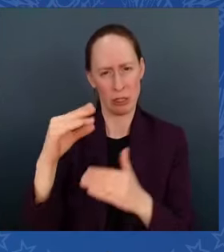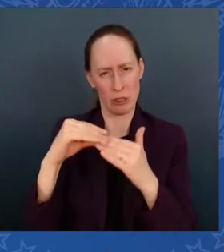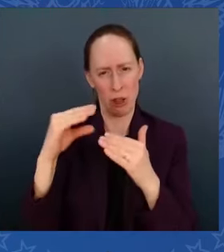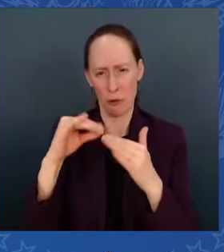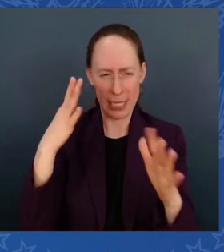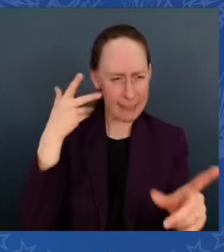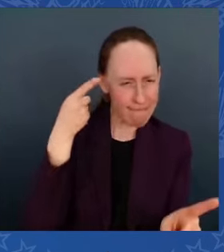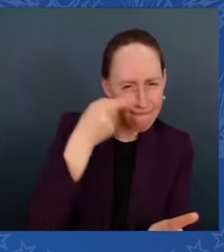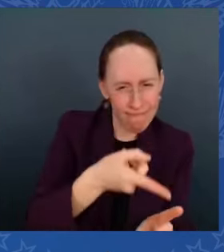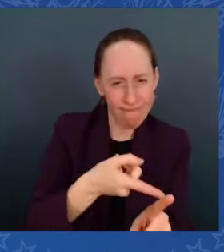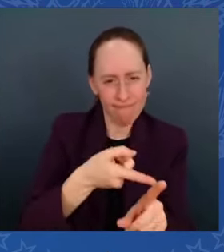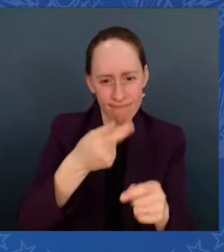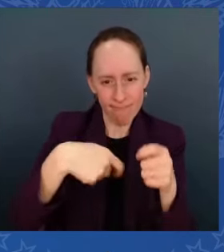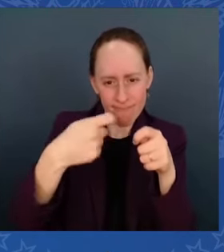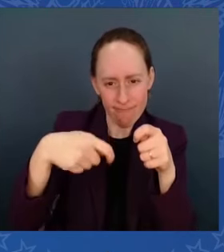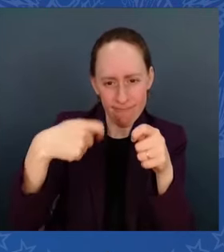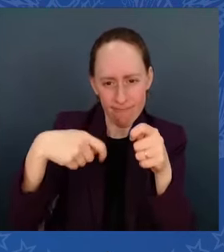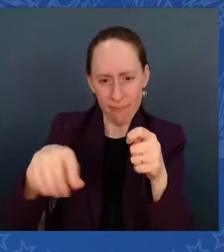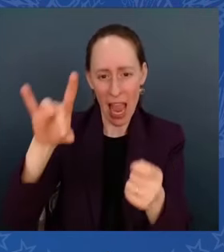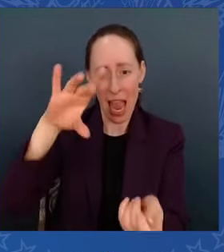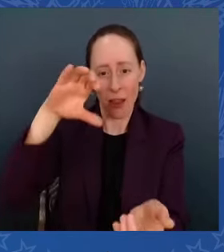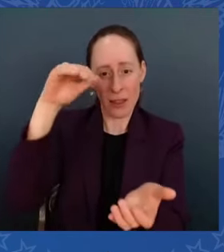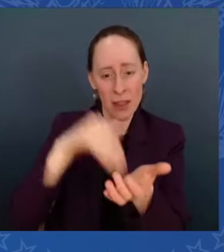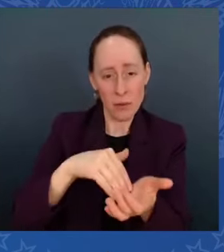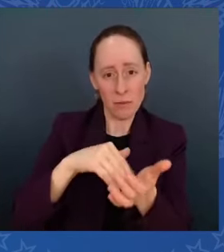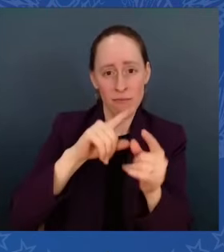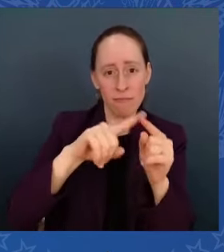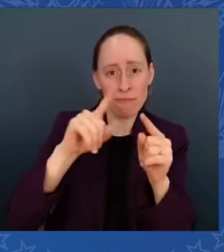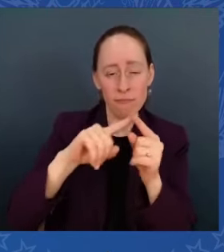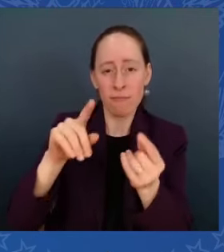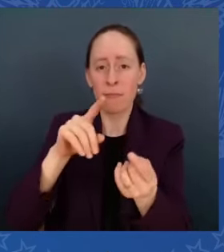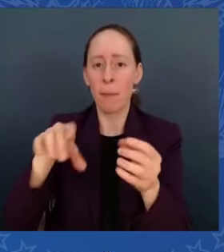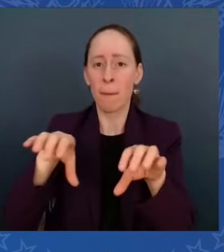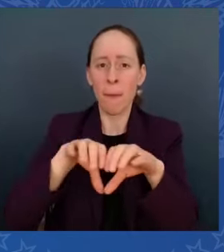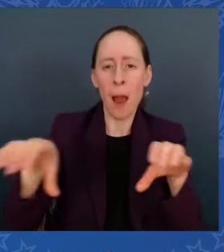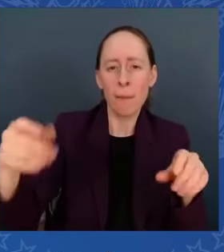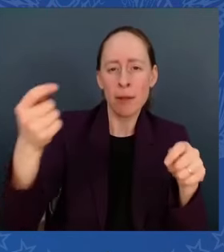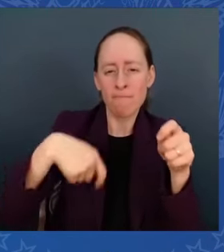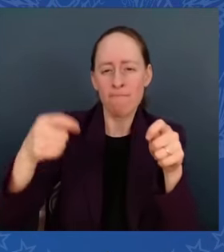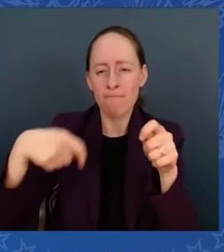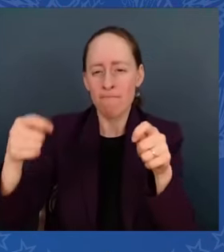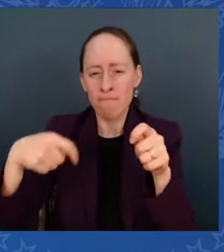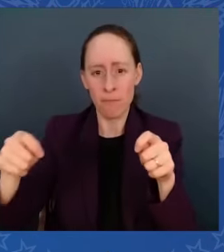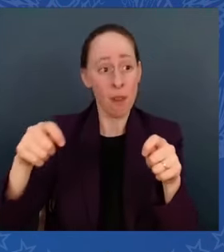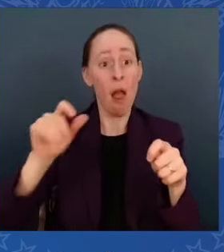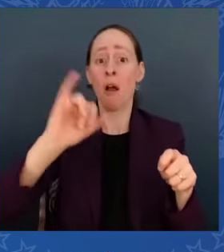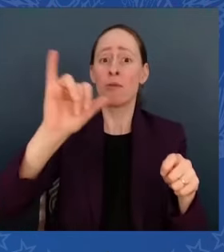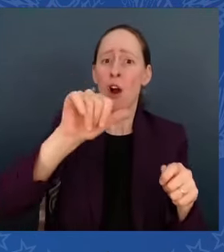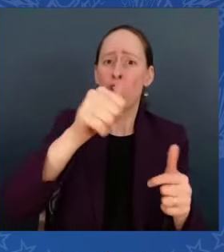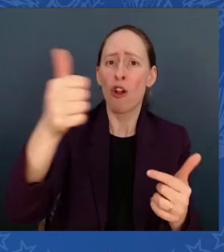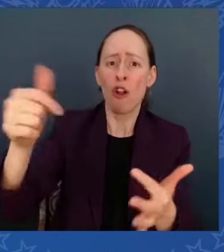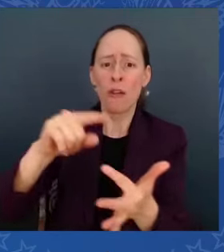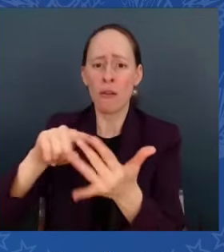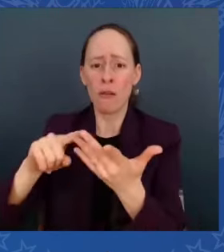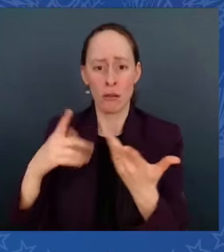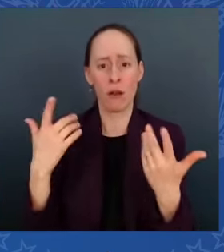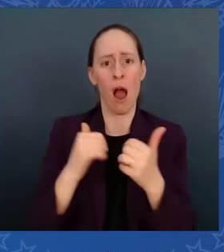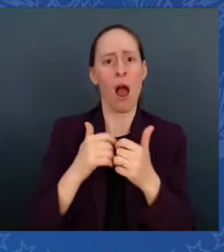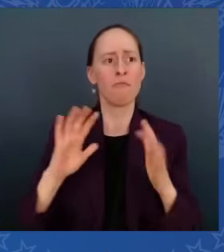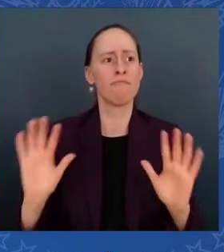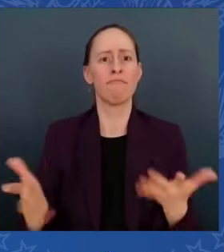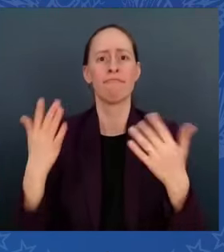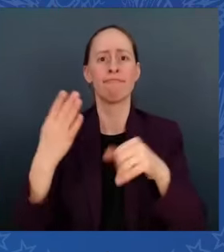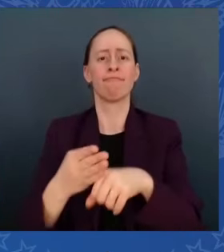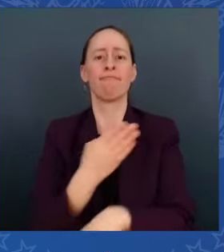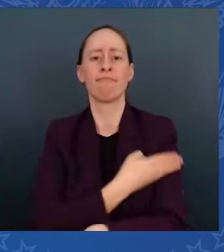It not only includes the movement-led service lines, but uses modern technology to sanitize storm and wastewater systems,